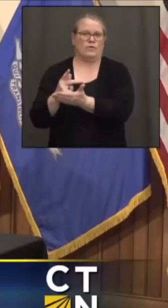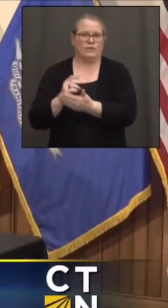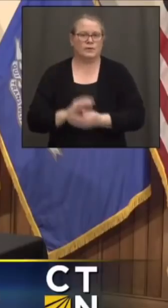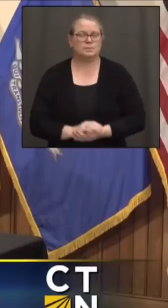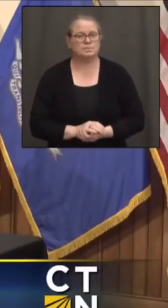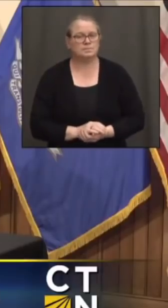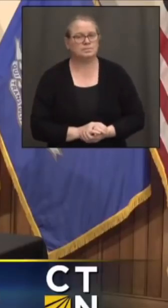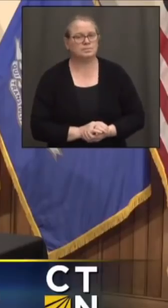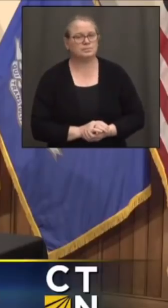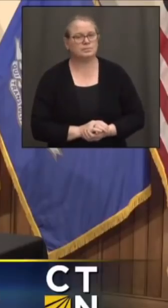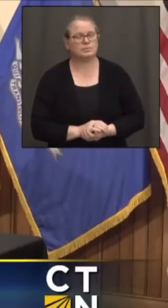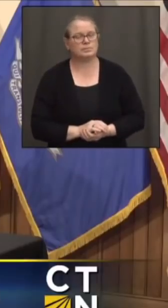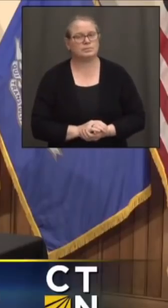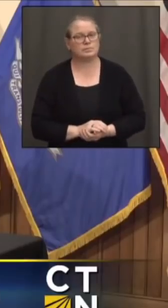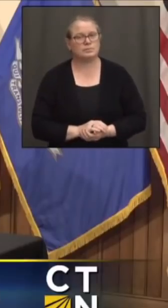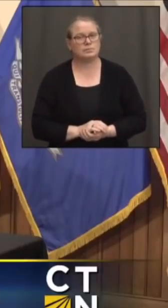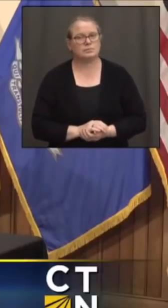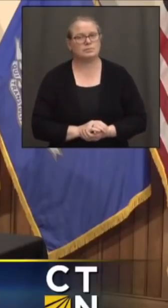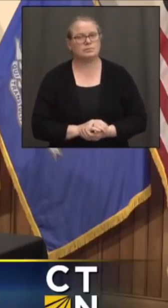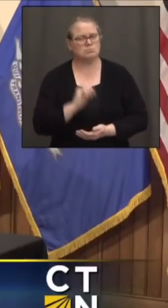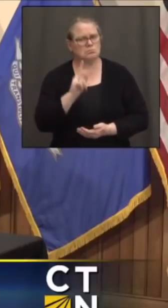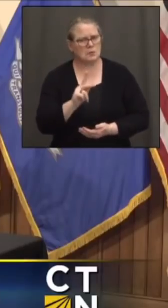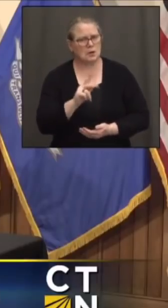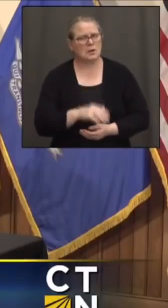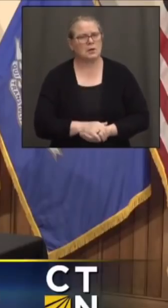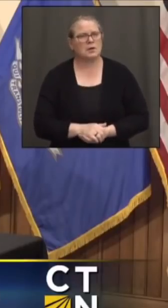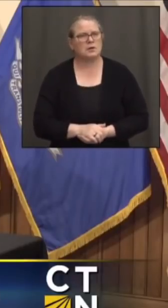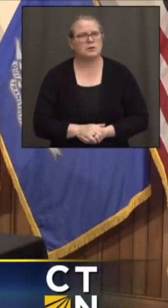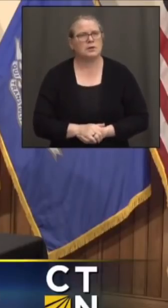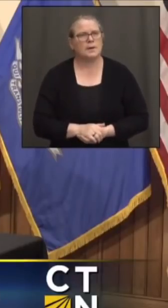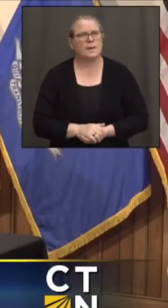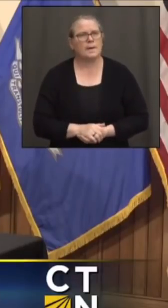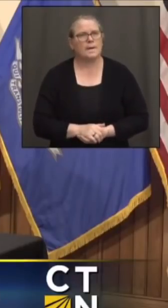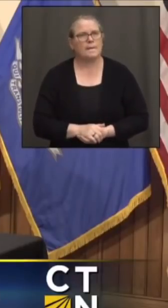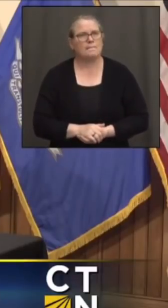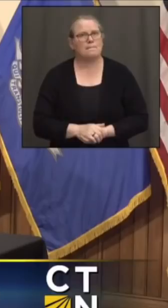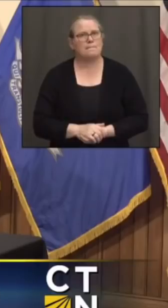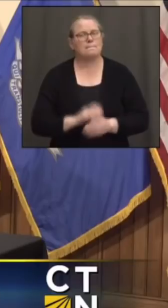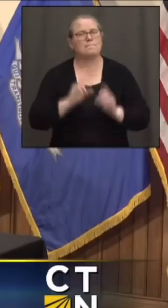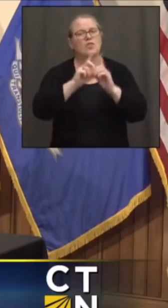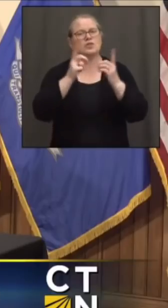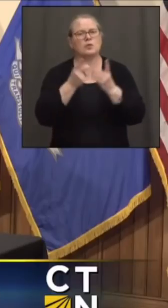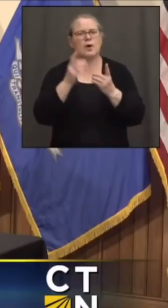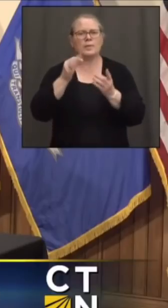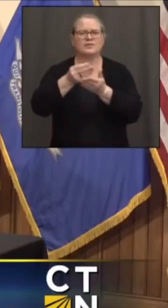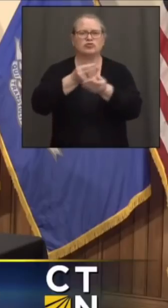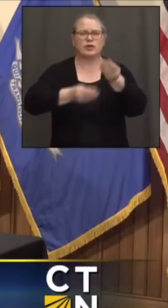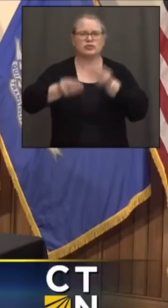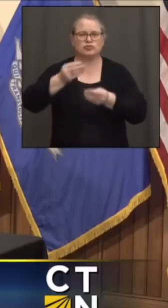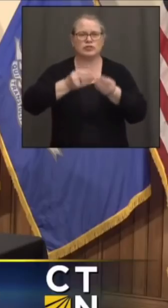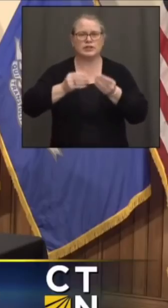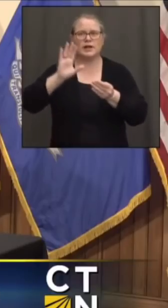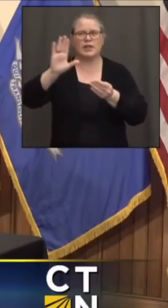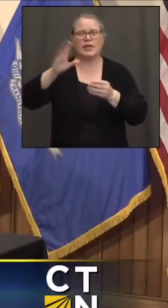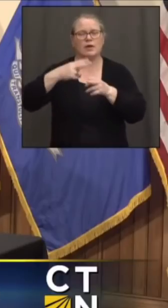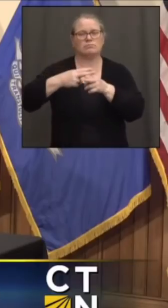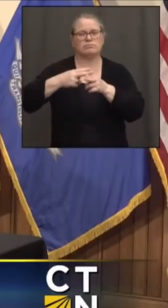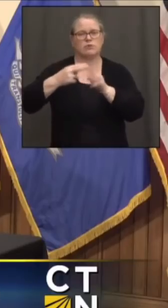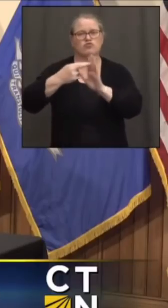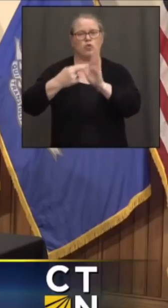Is there anything in the interim rule from the Department of Treasury that was issued today that affects